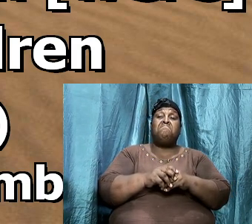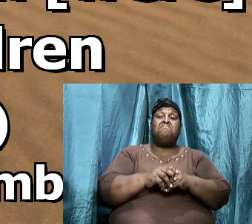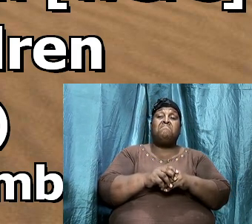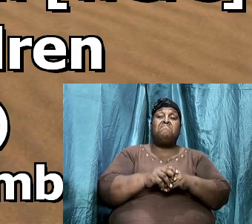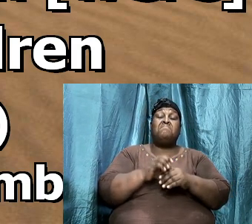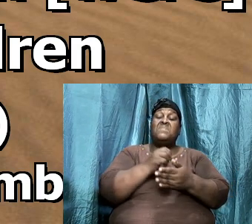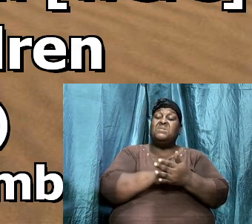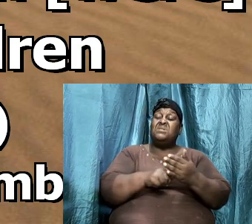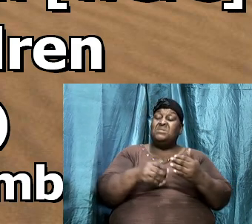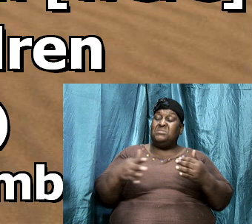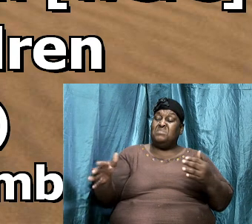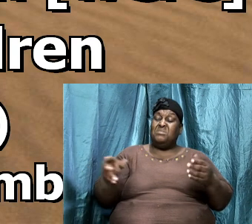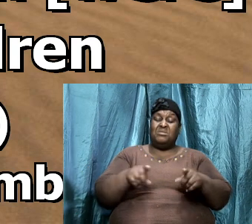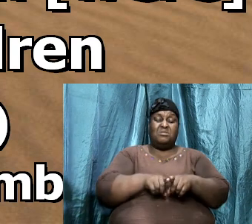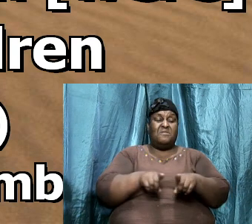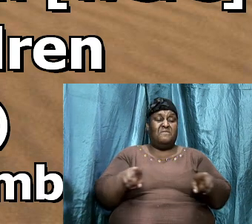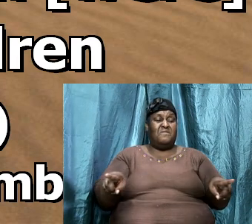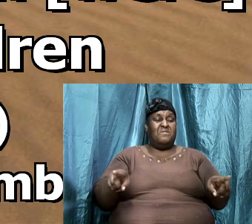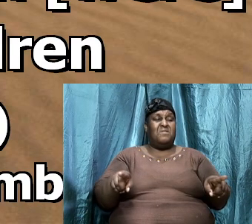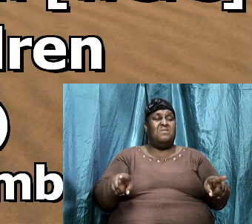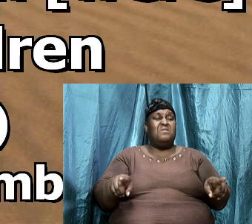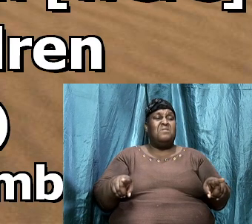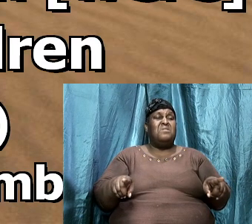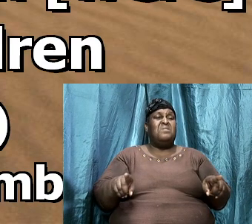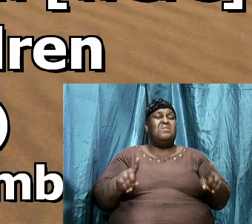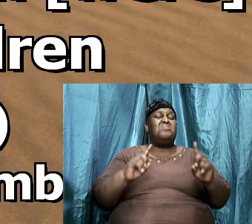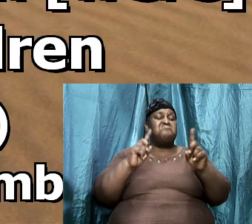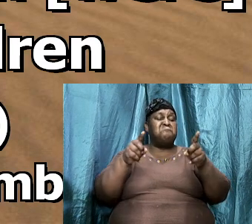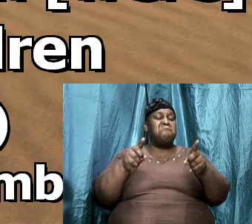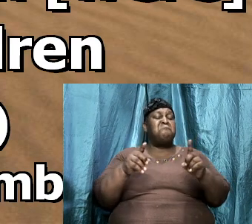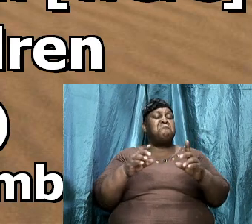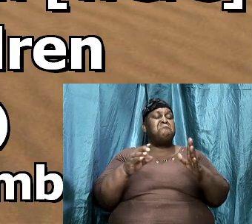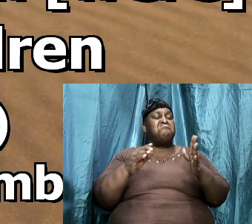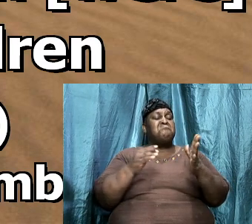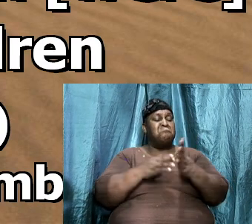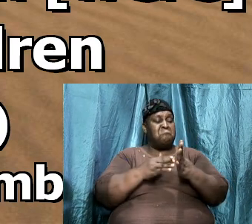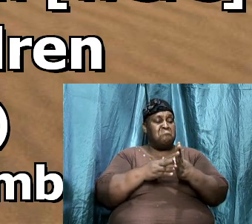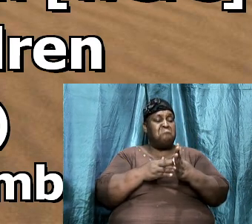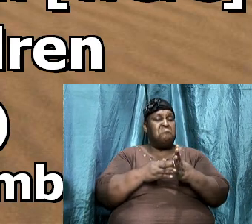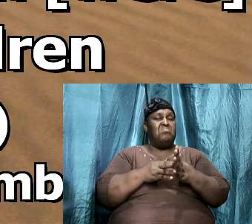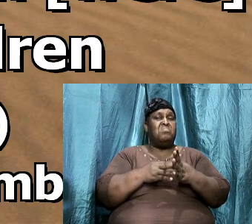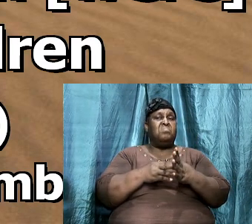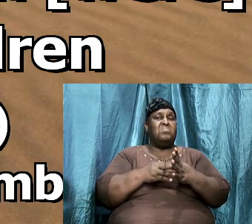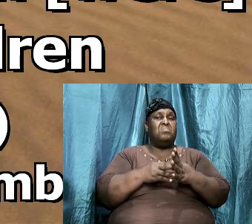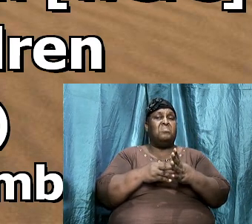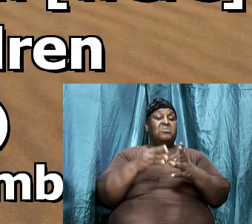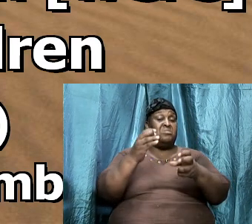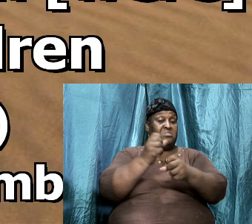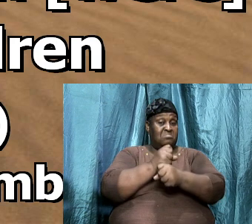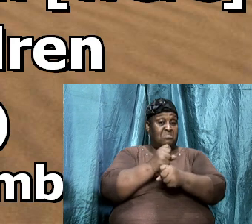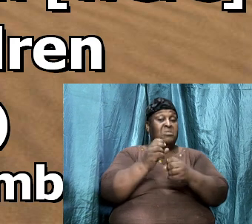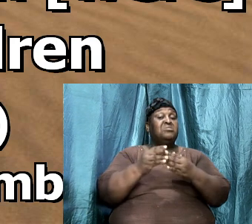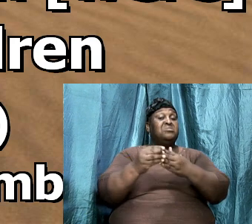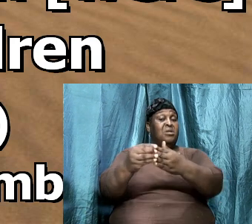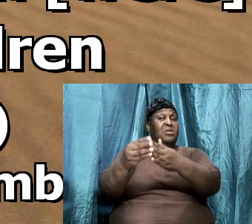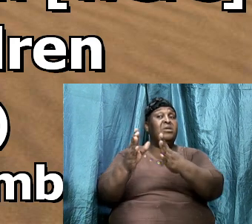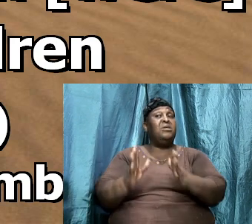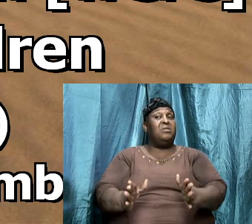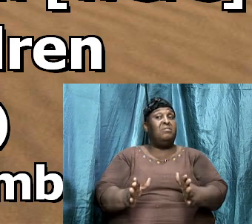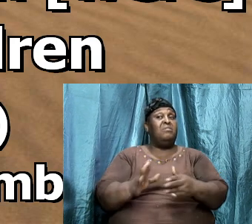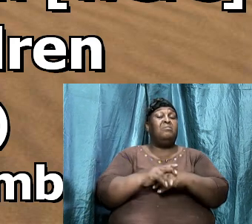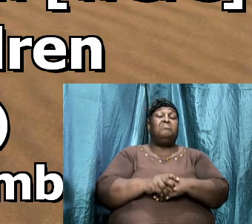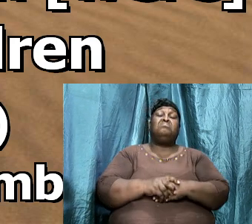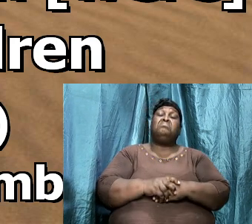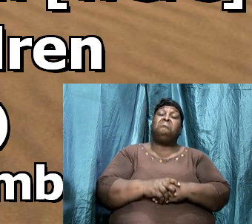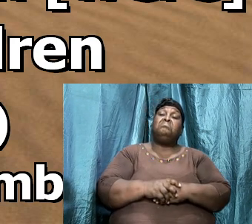something different. And then probably we have to go back to what we were before. But it takes a leader. Go back to my opening